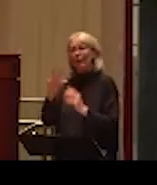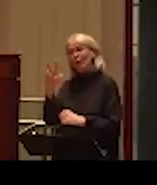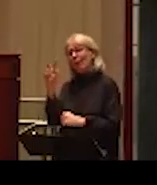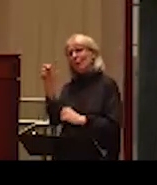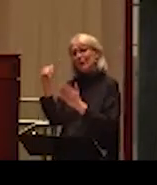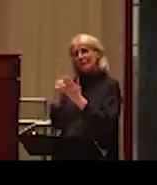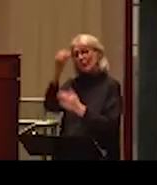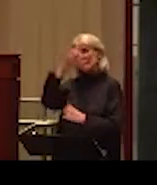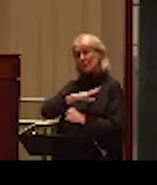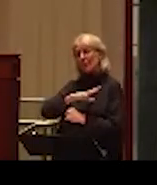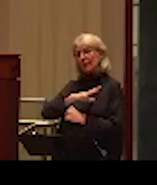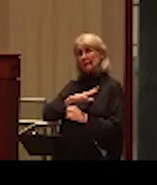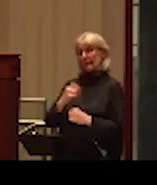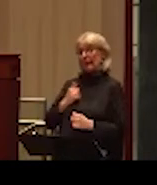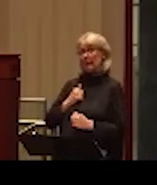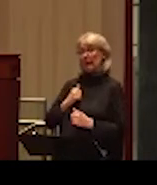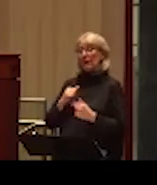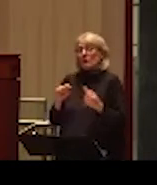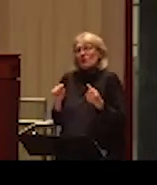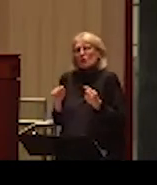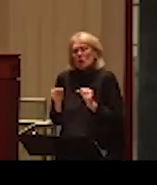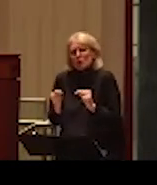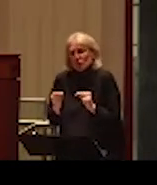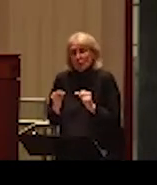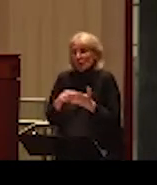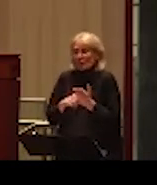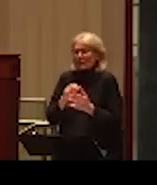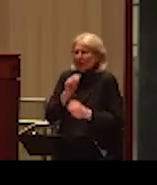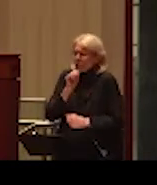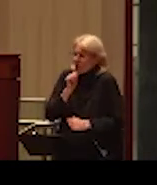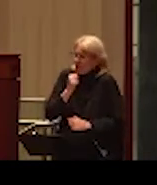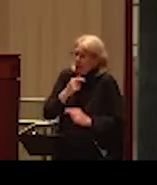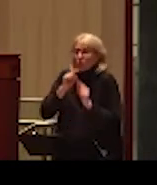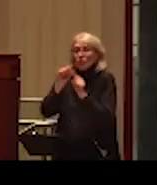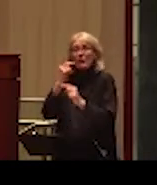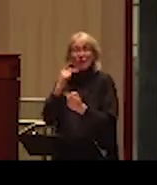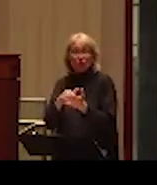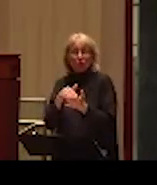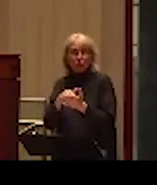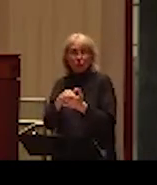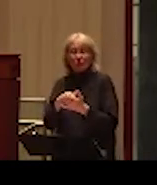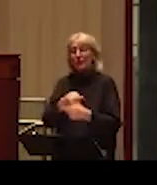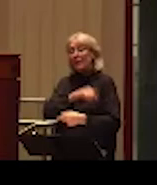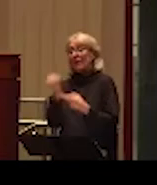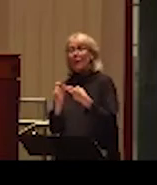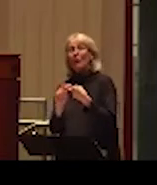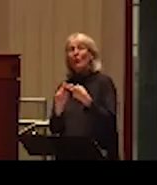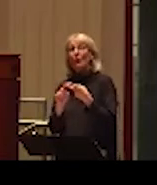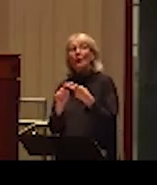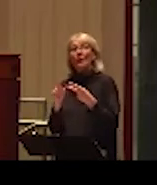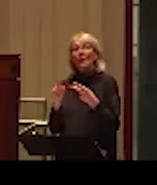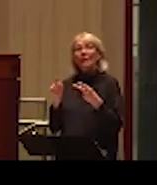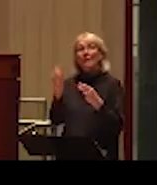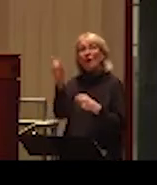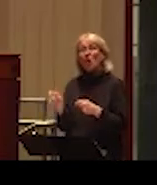in Canada who actually have been injured to the point that they needed to go to a doctor. The second column there is fear. And this is what people usually